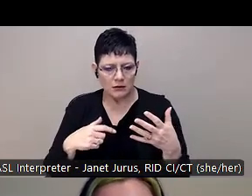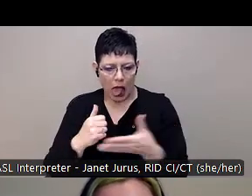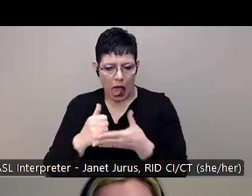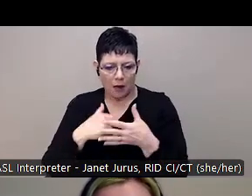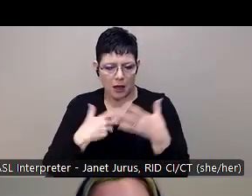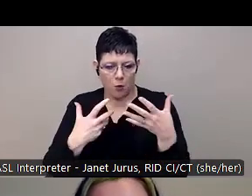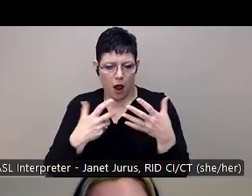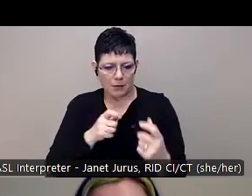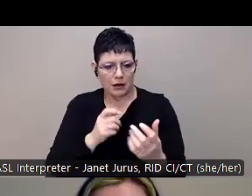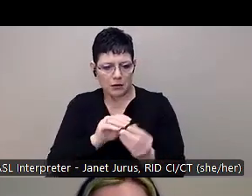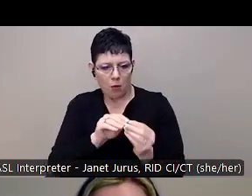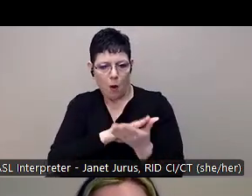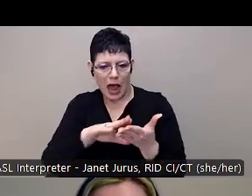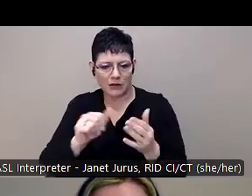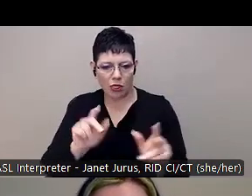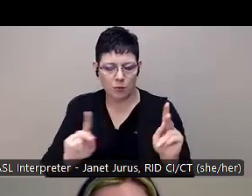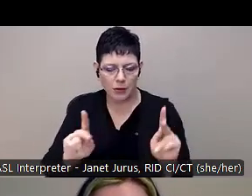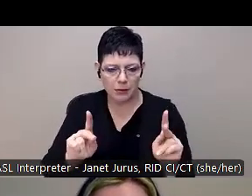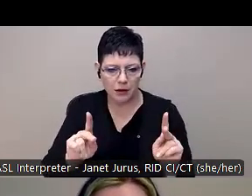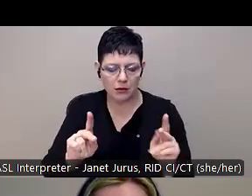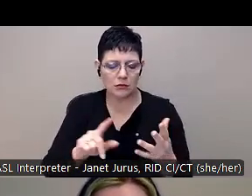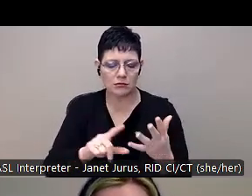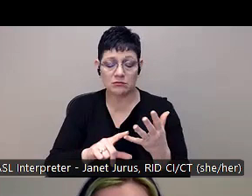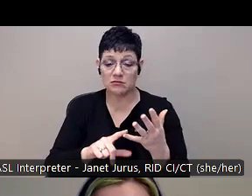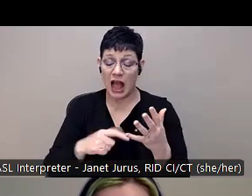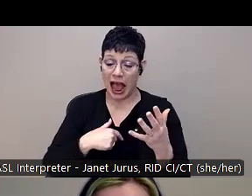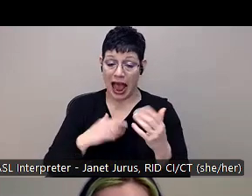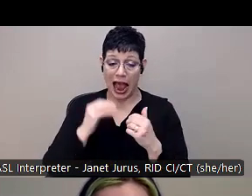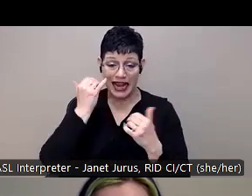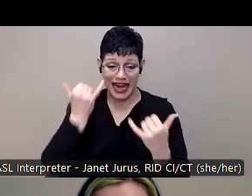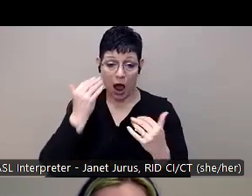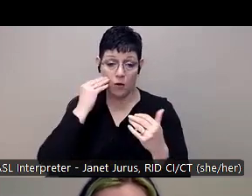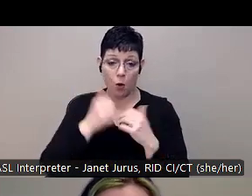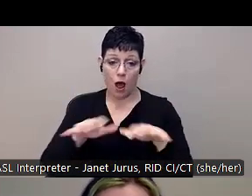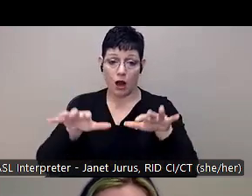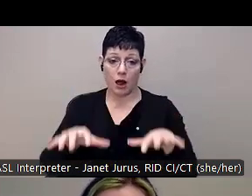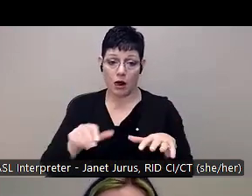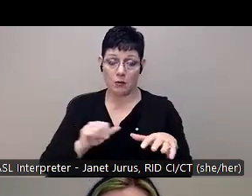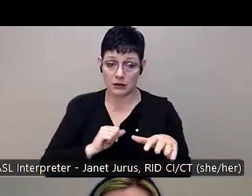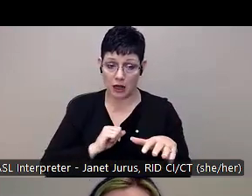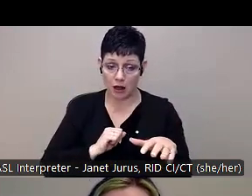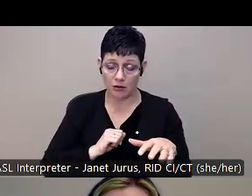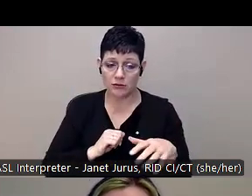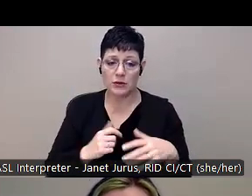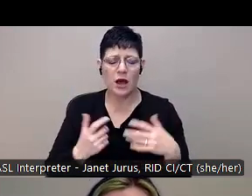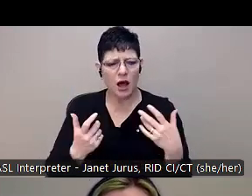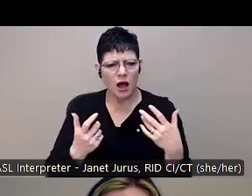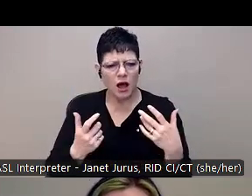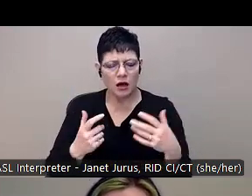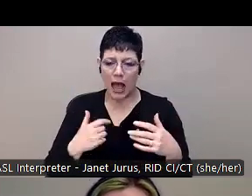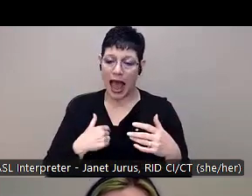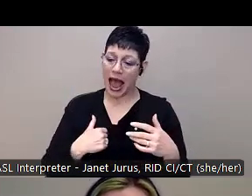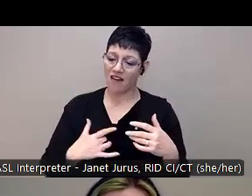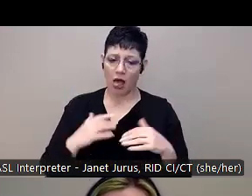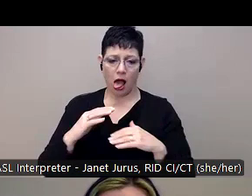people. Finally, being able to calm down and learning different ways to calm down. I felt comfortable. So things like that really